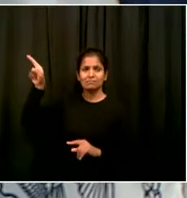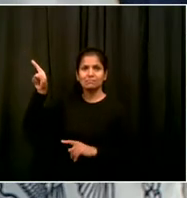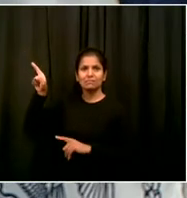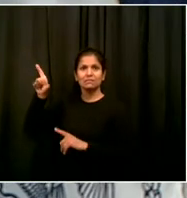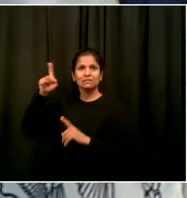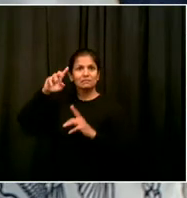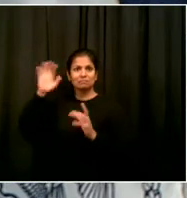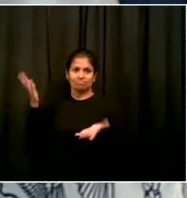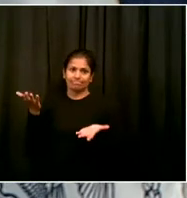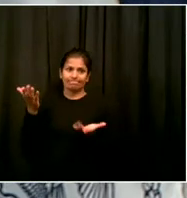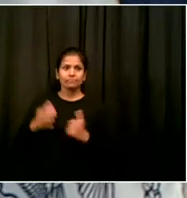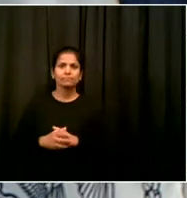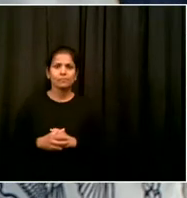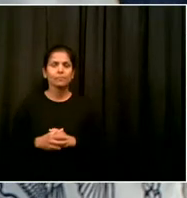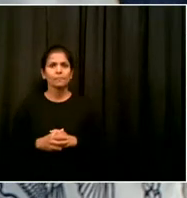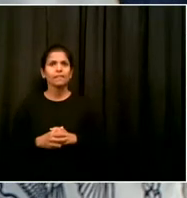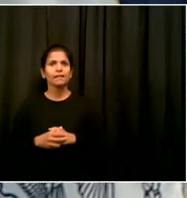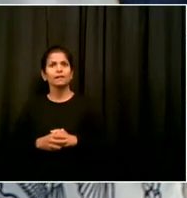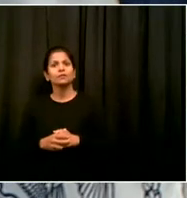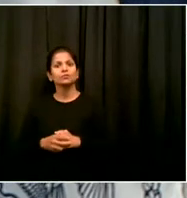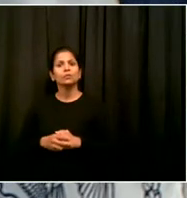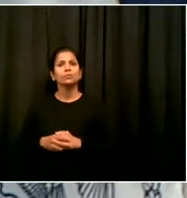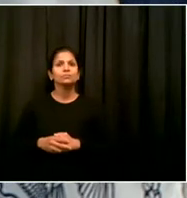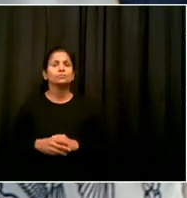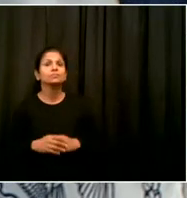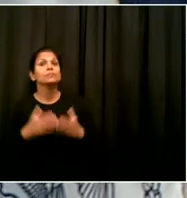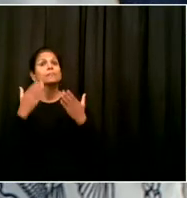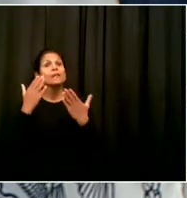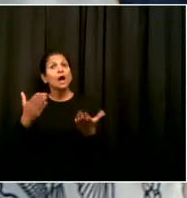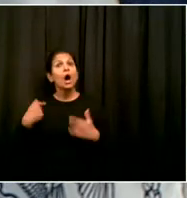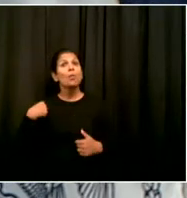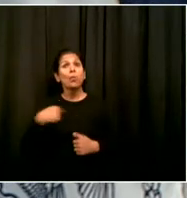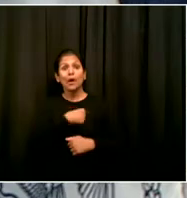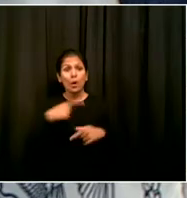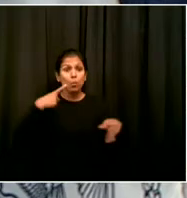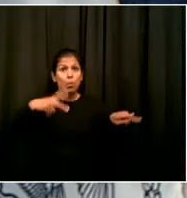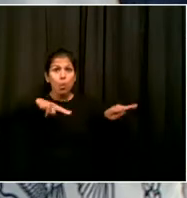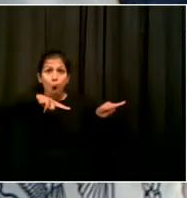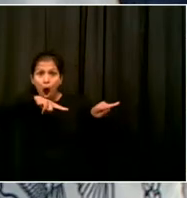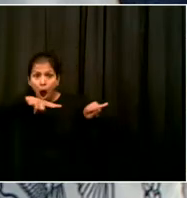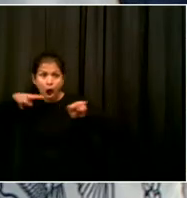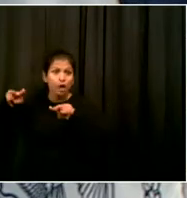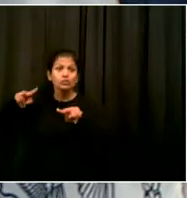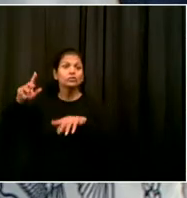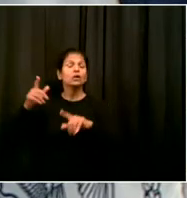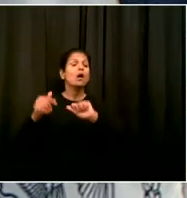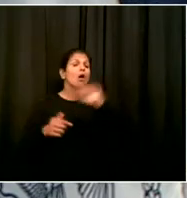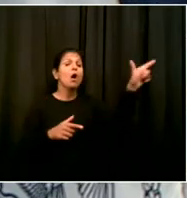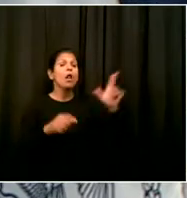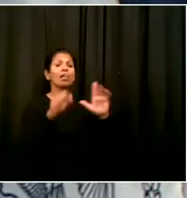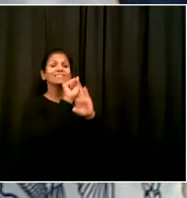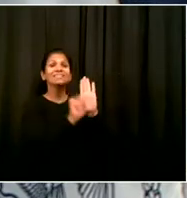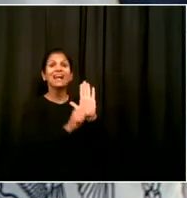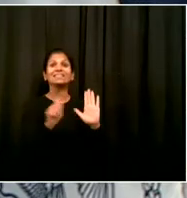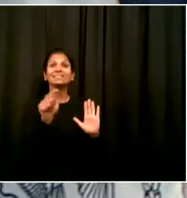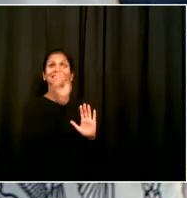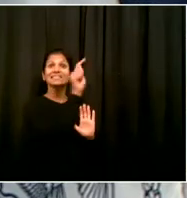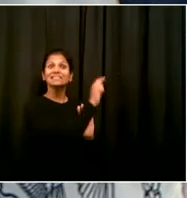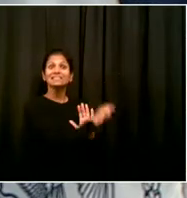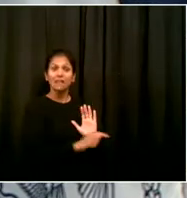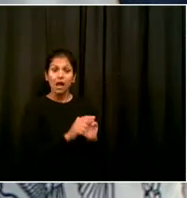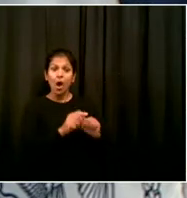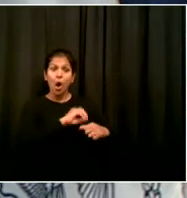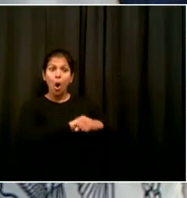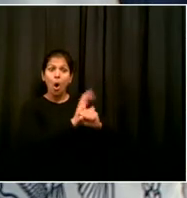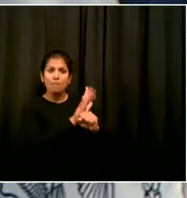we're seeing a horrible uptick of this disease. And we've had challenges here in the city, obviously in Brooklyn and Queens. Although that situation is better,